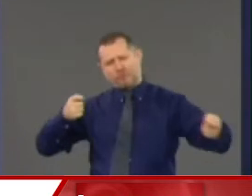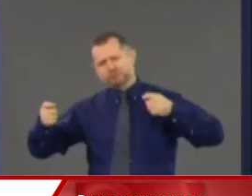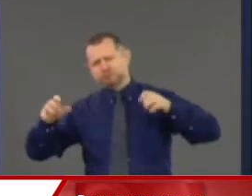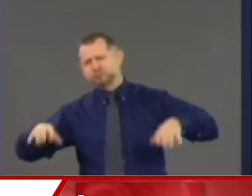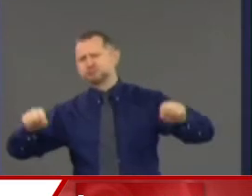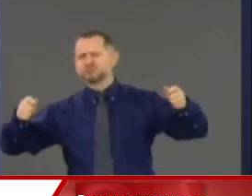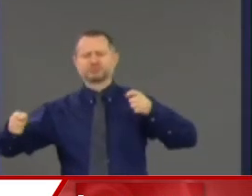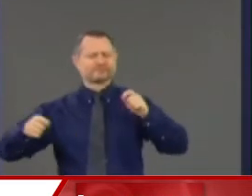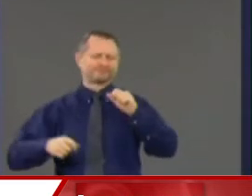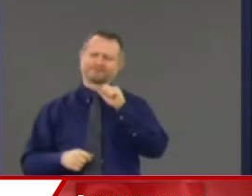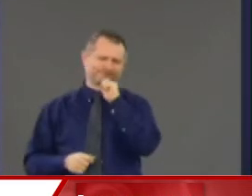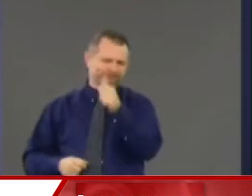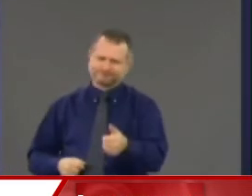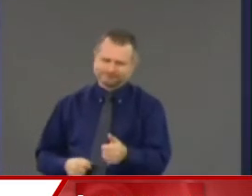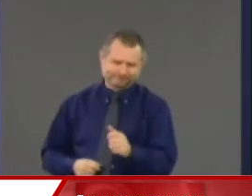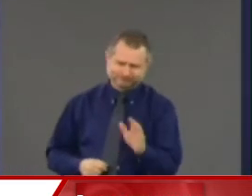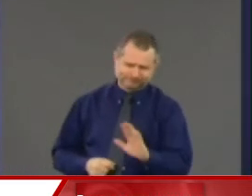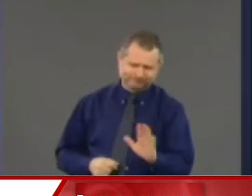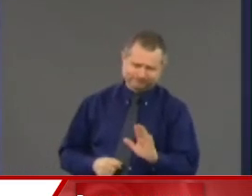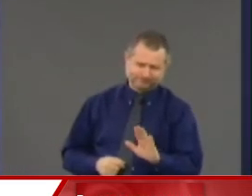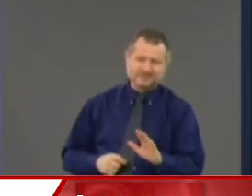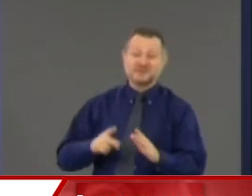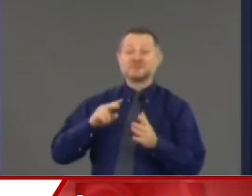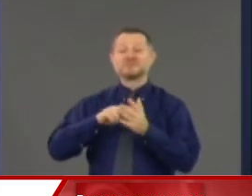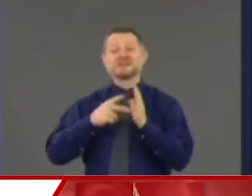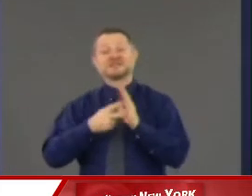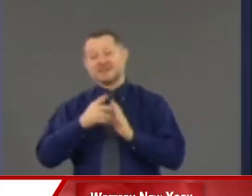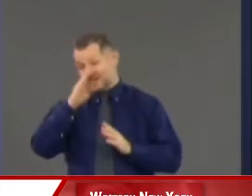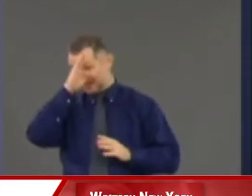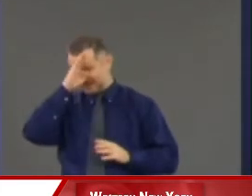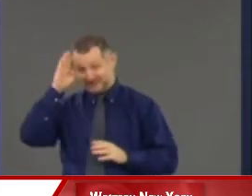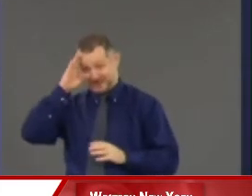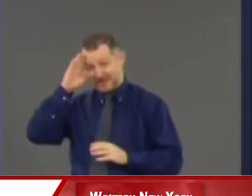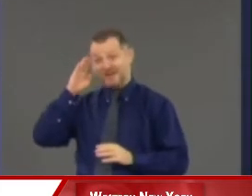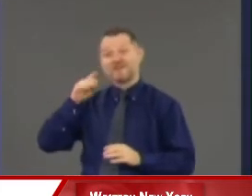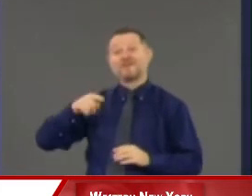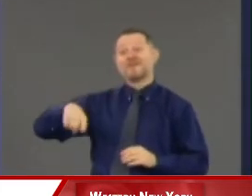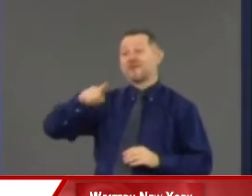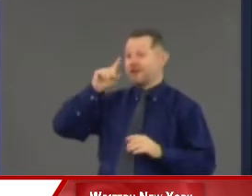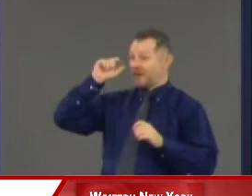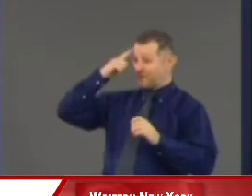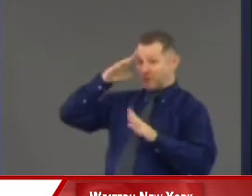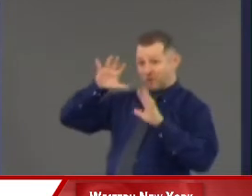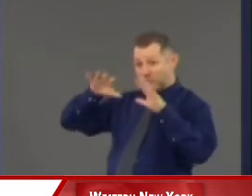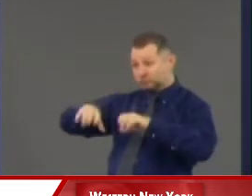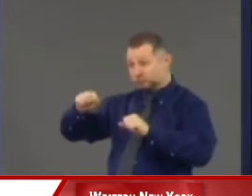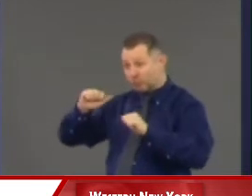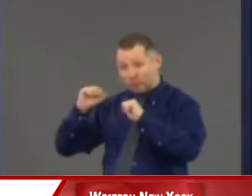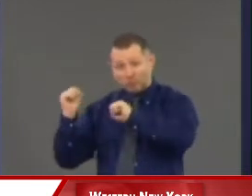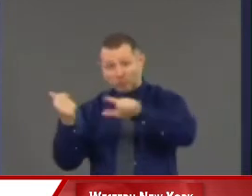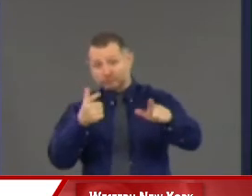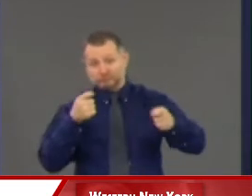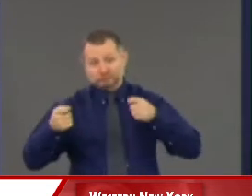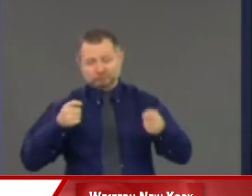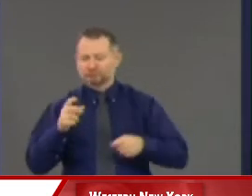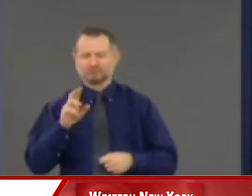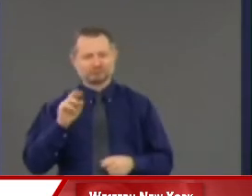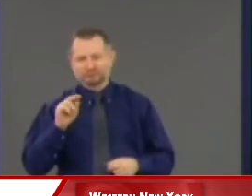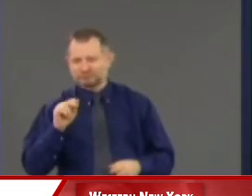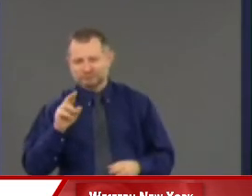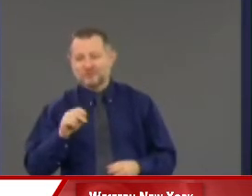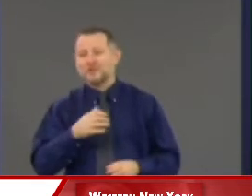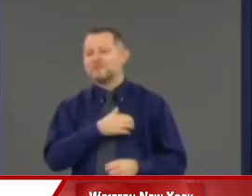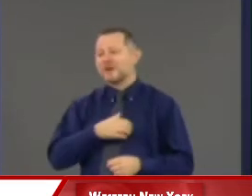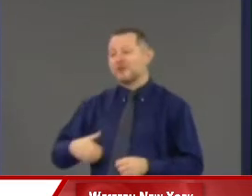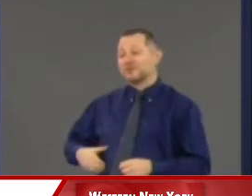the public health system? Well, the hospitals. Hospitals are not a public health system. The mayor talks about a public health system